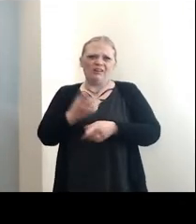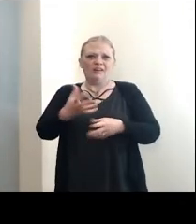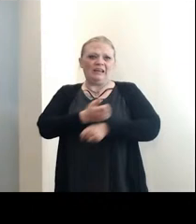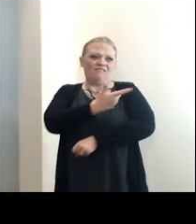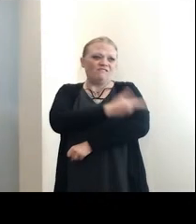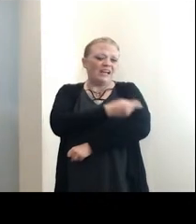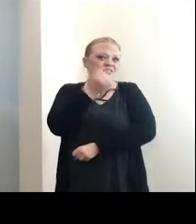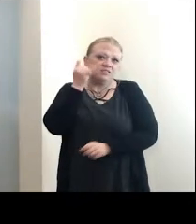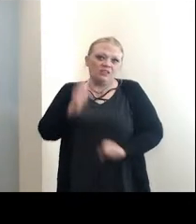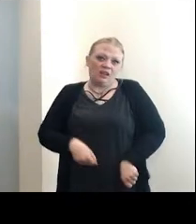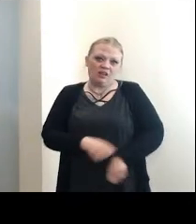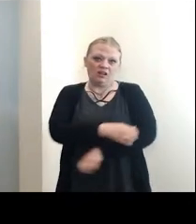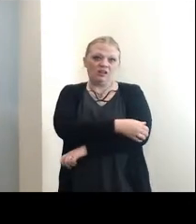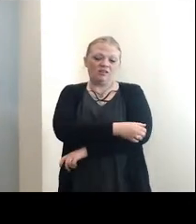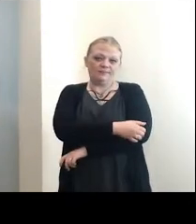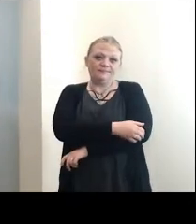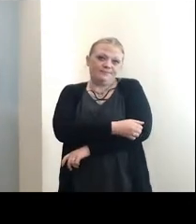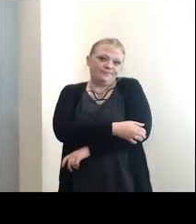you can get vaccinated,